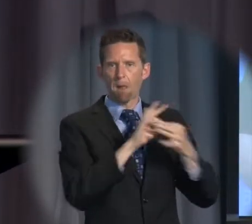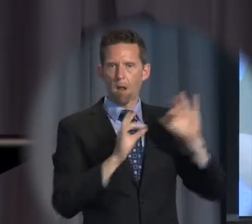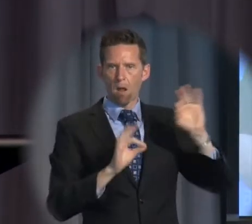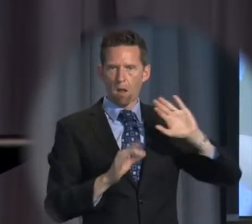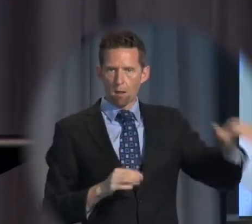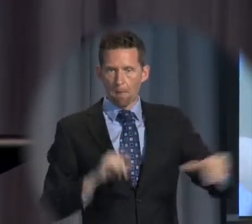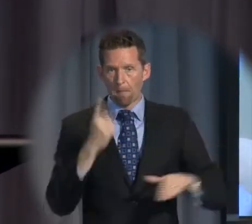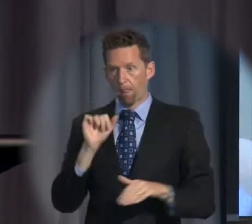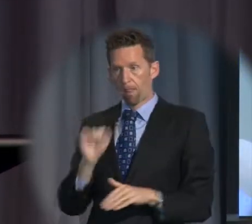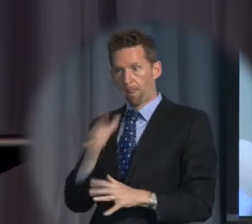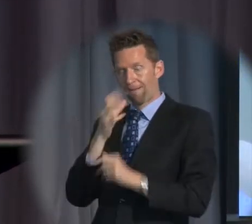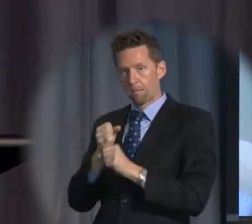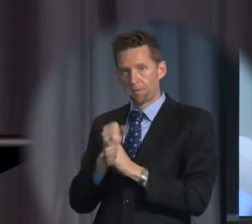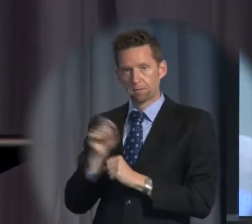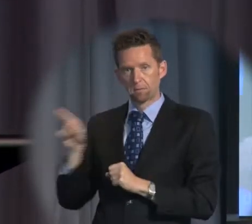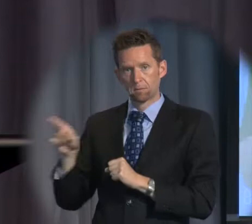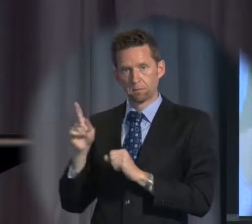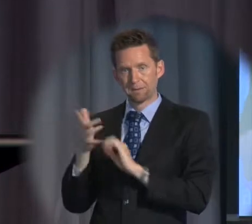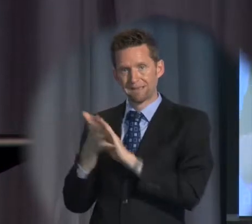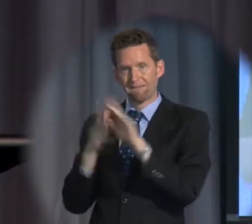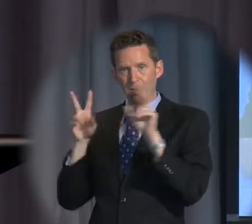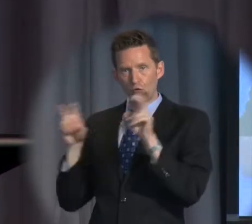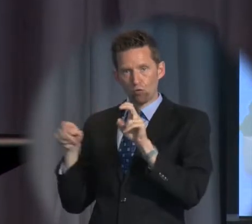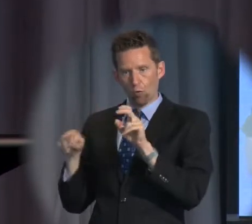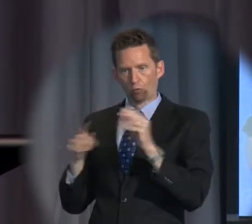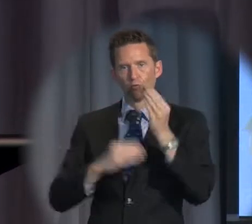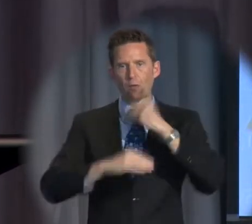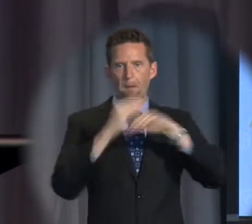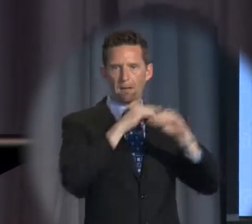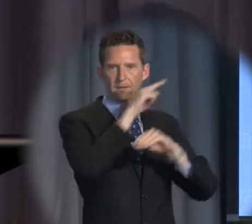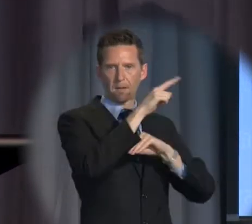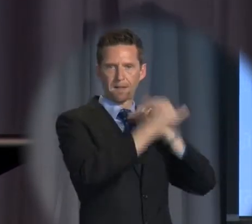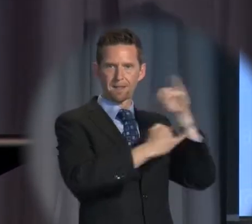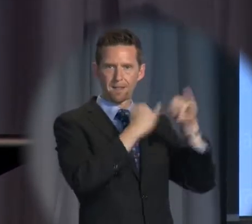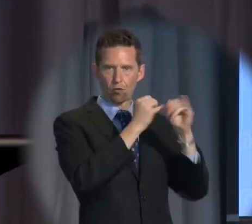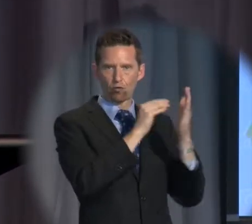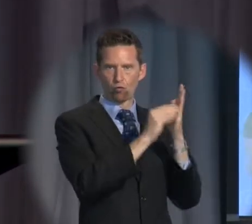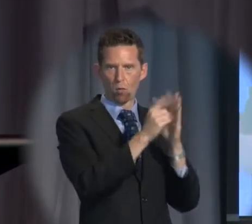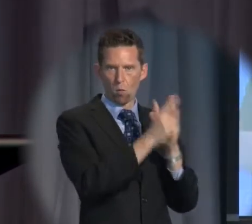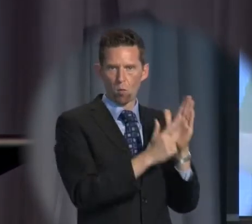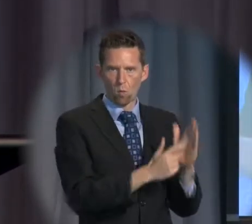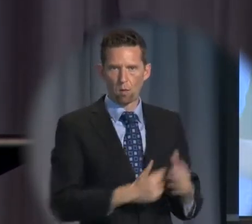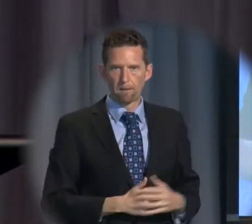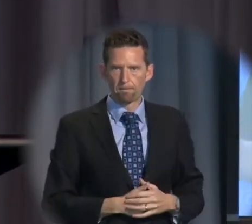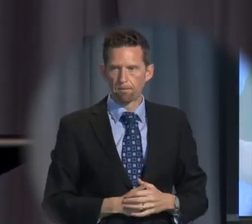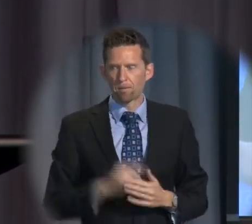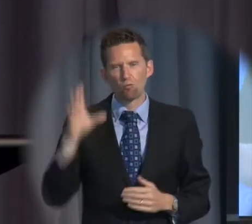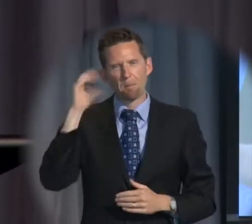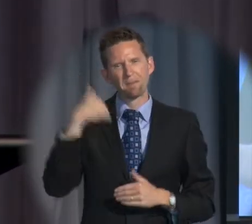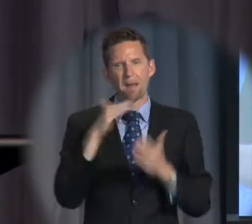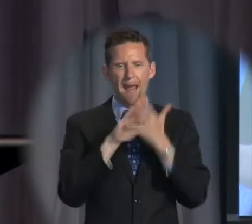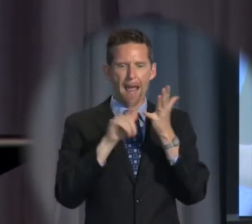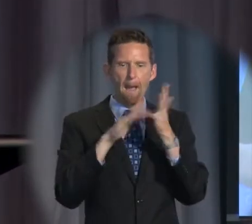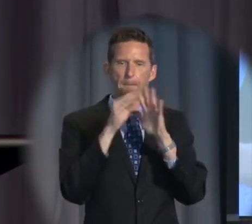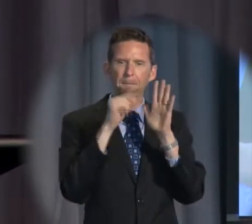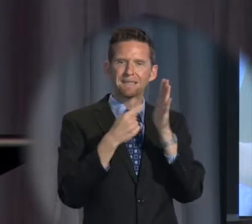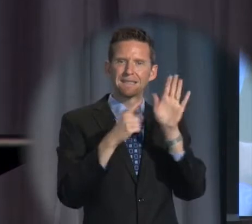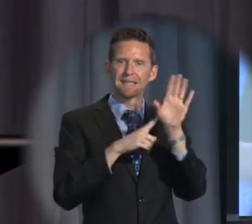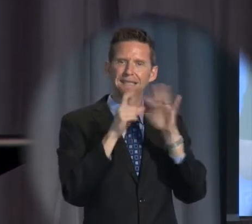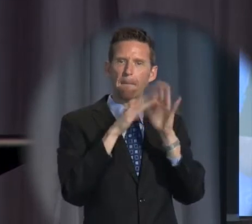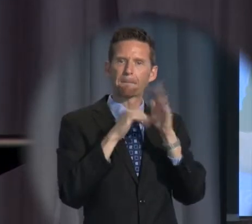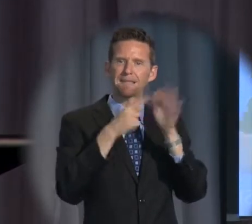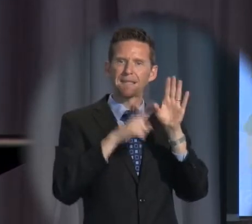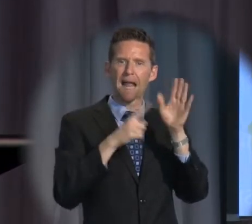definition of its obligations to refugee replaces them. And it reminds me, rather, of Humpty Dumpty and Alice in Wonderland,